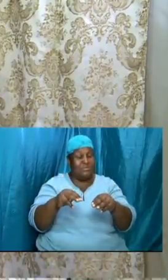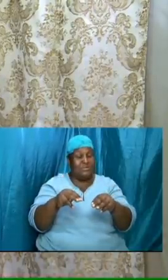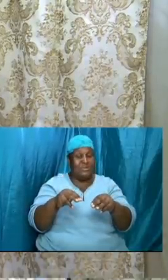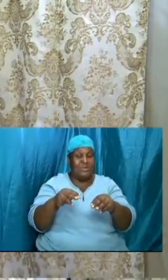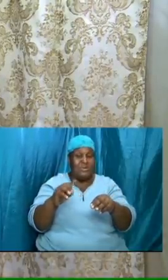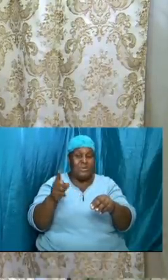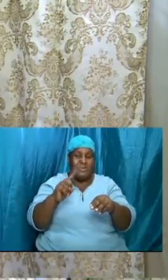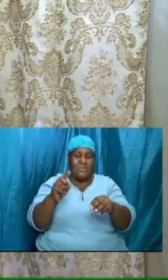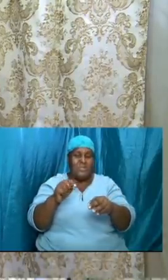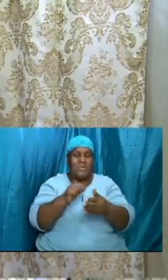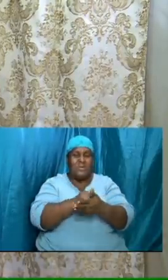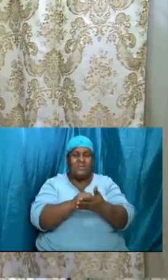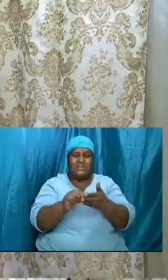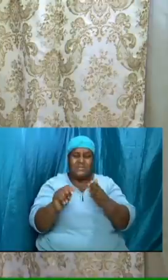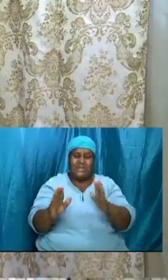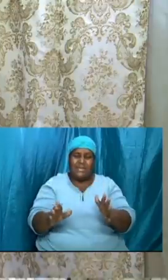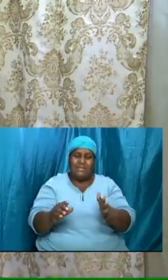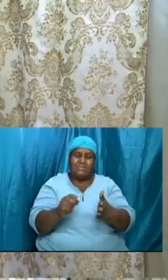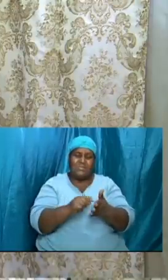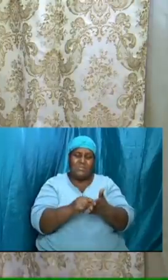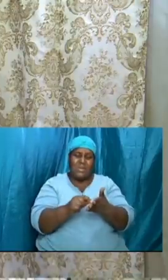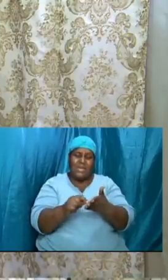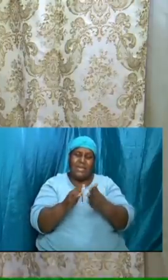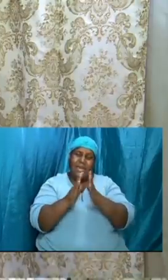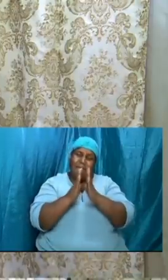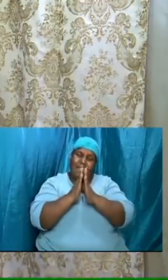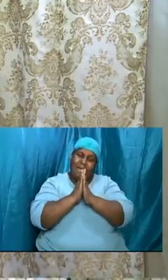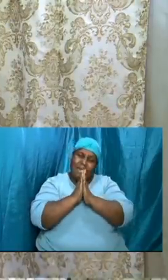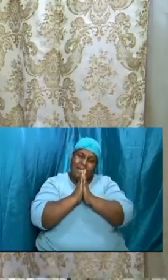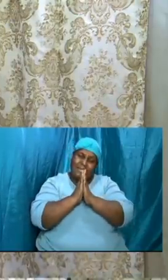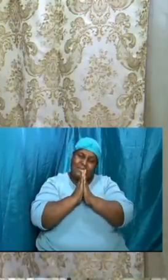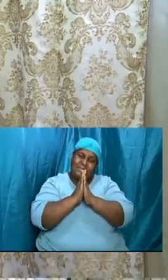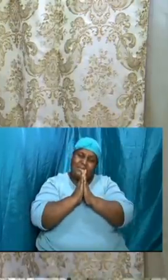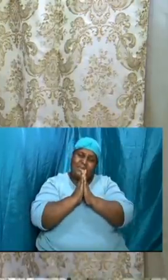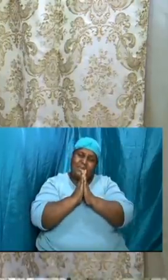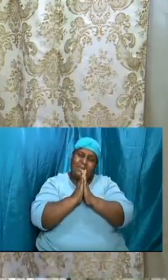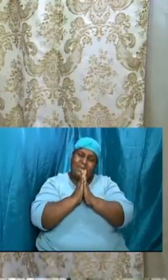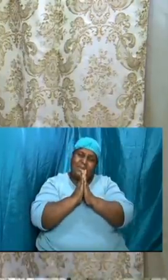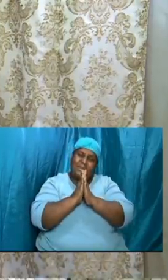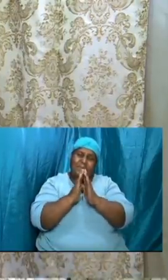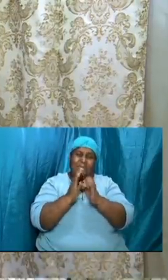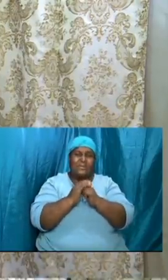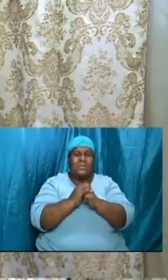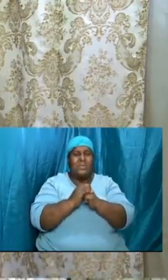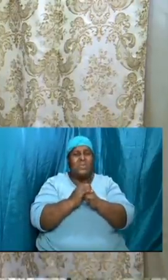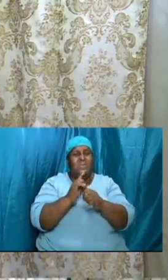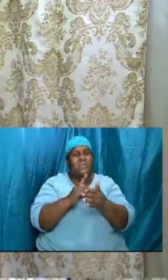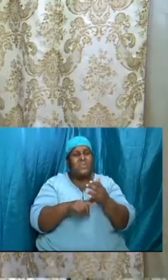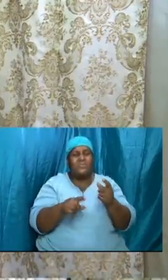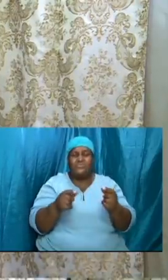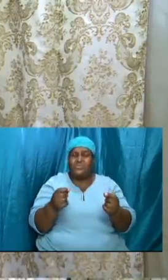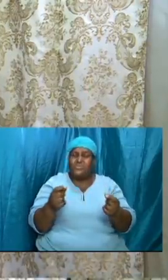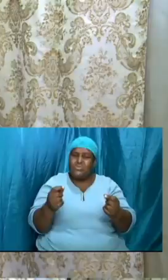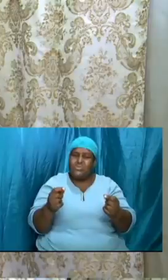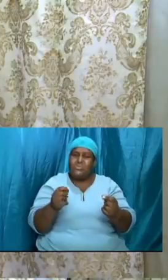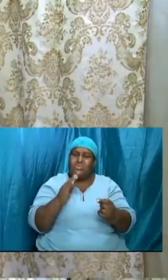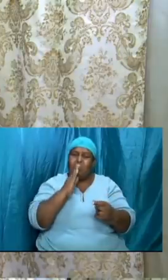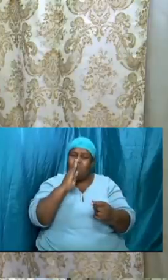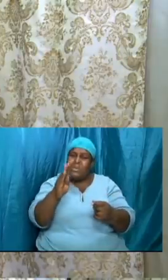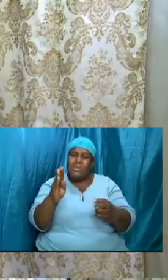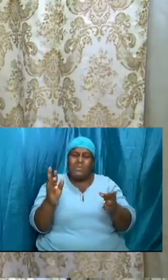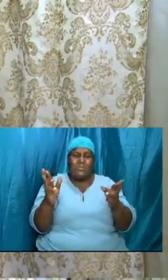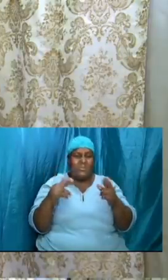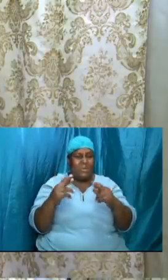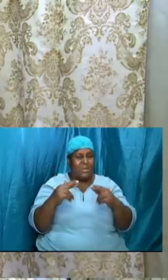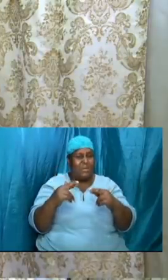is still what am and it and inquiring as to what to do to be ready. is one